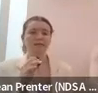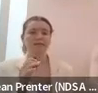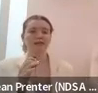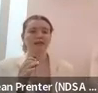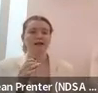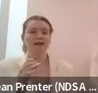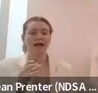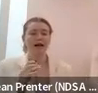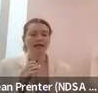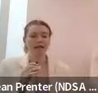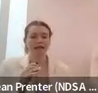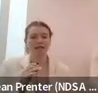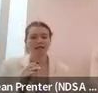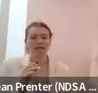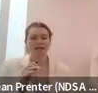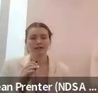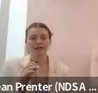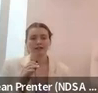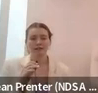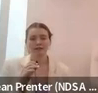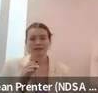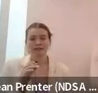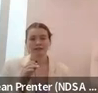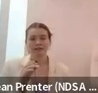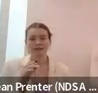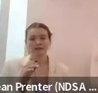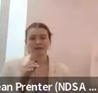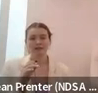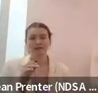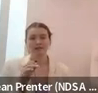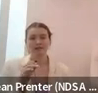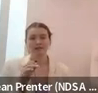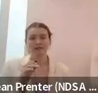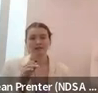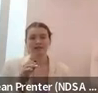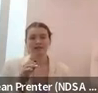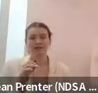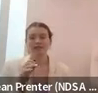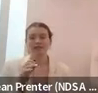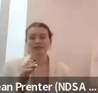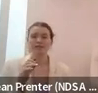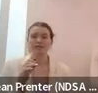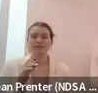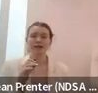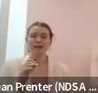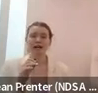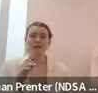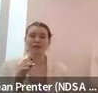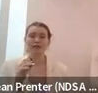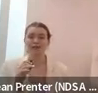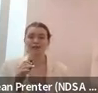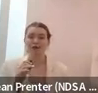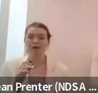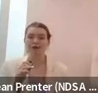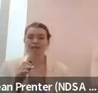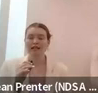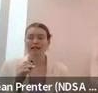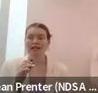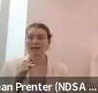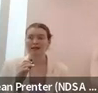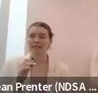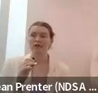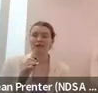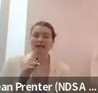pacific disability forum and then we had the aotearoa 2023 conference of pacific education ministers which was the inaugural